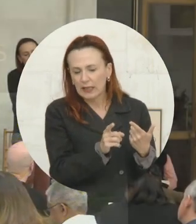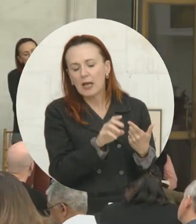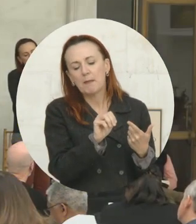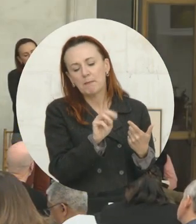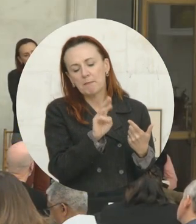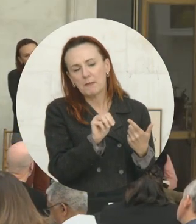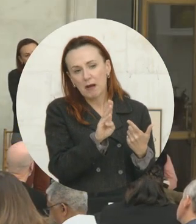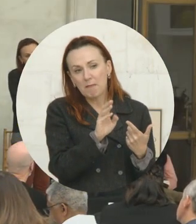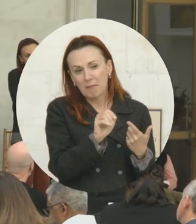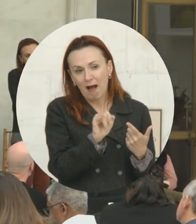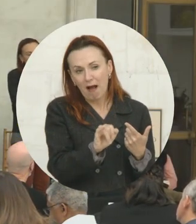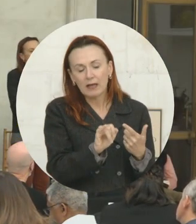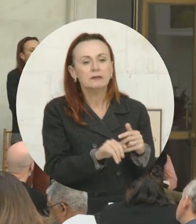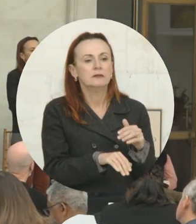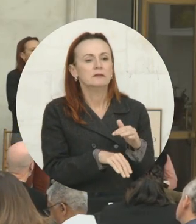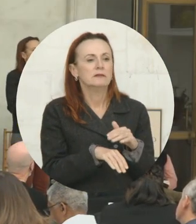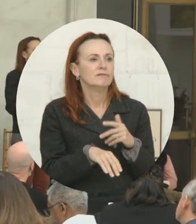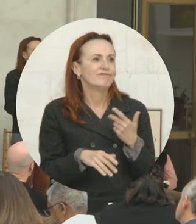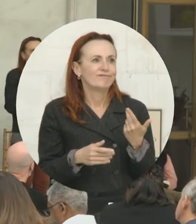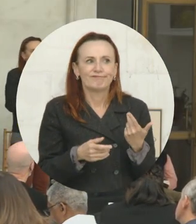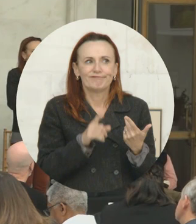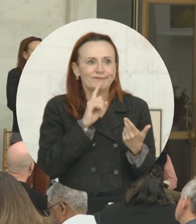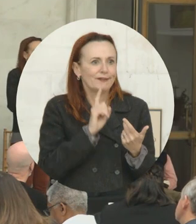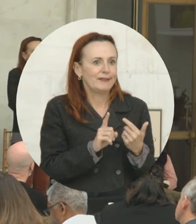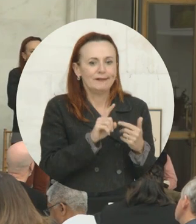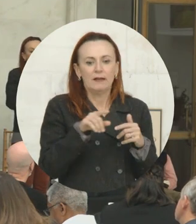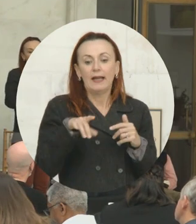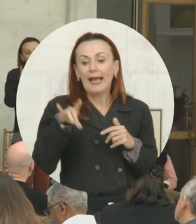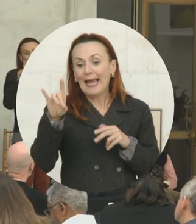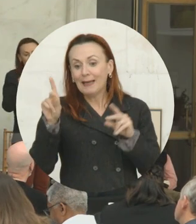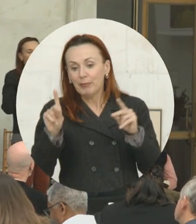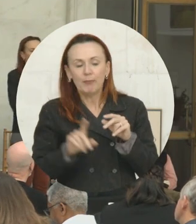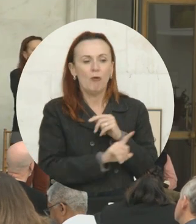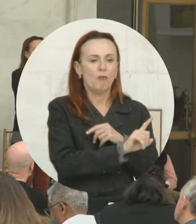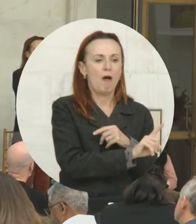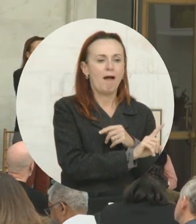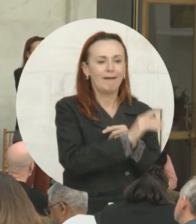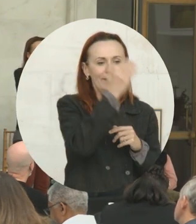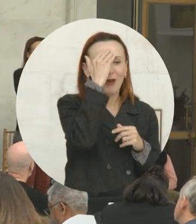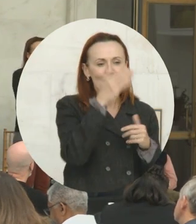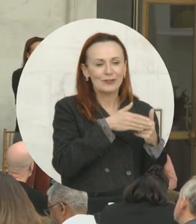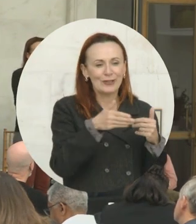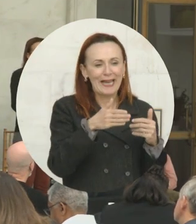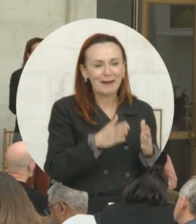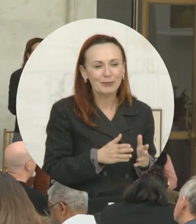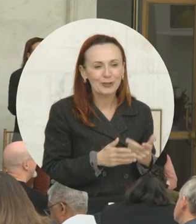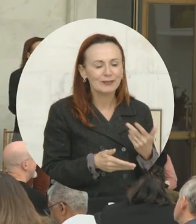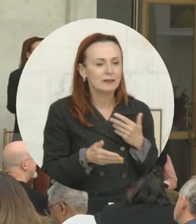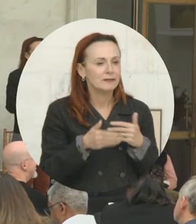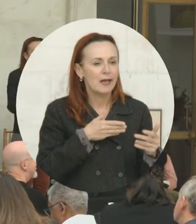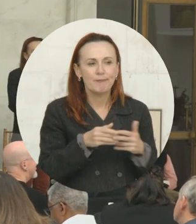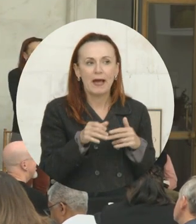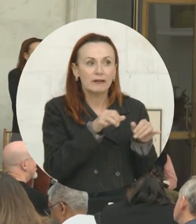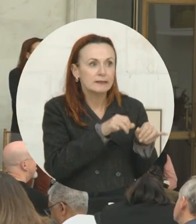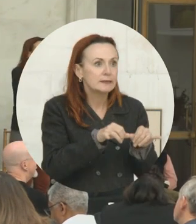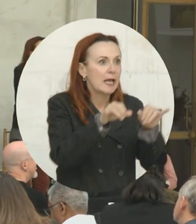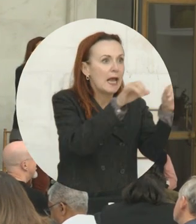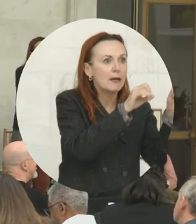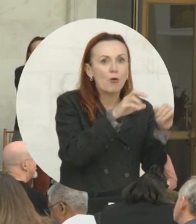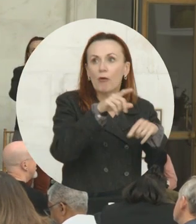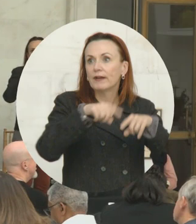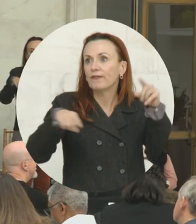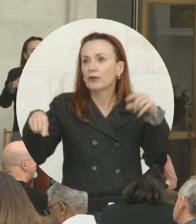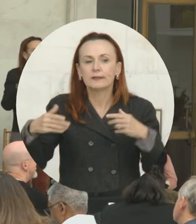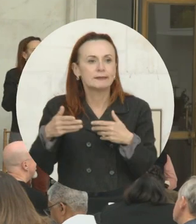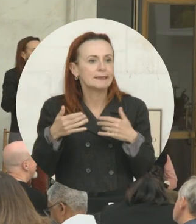than one in eight people knows that number of neighbors. In metropolitan areas, no matter whether it's homogenous or heterogeneous, we simply don't know who lives next